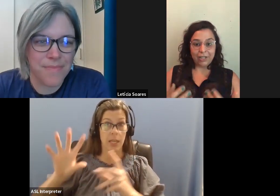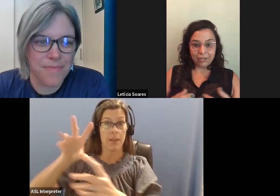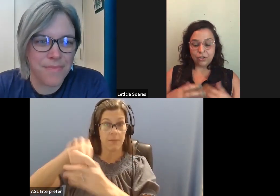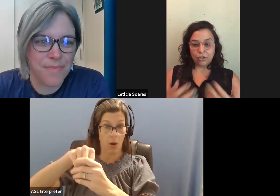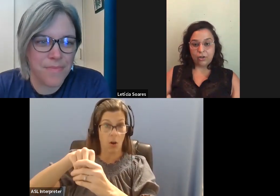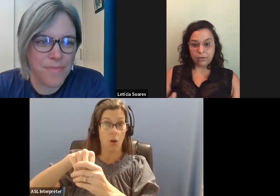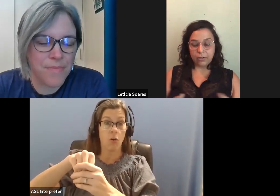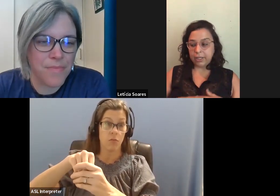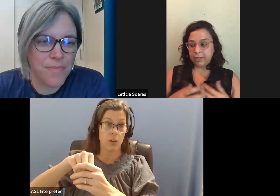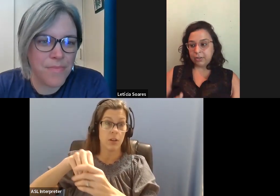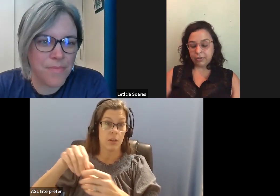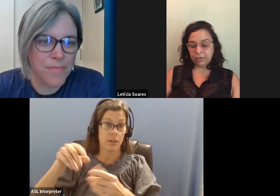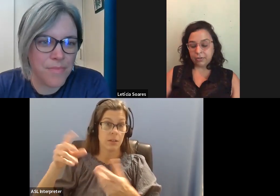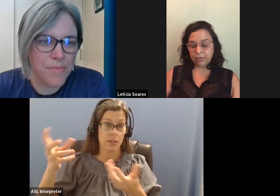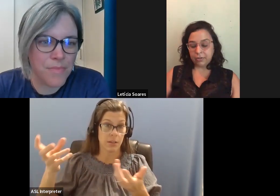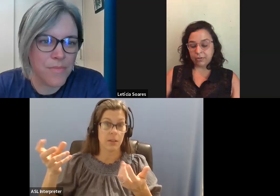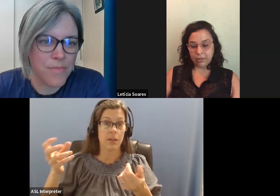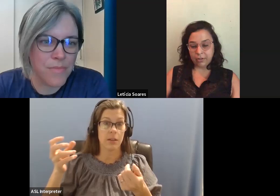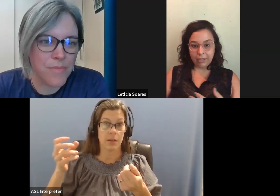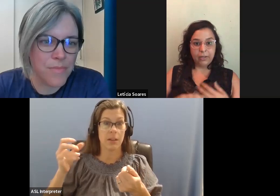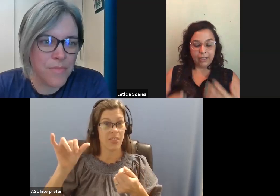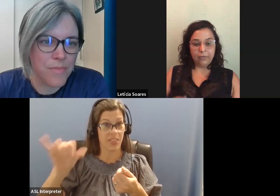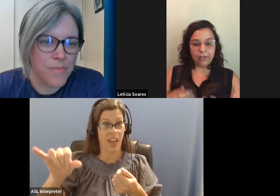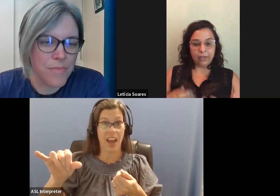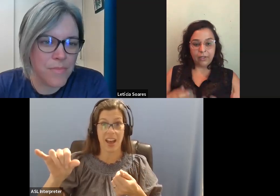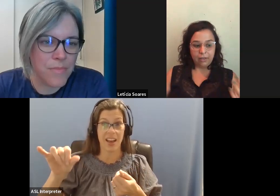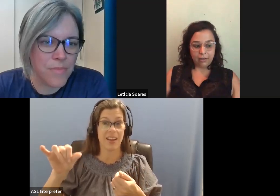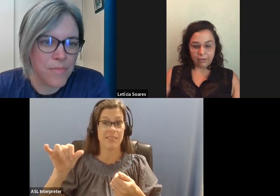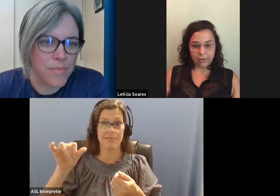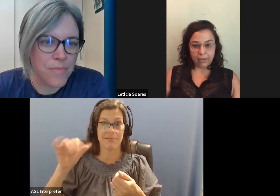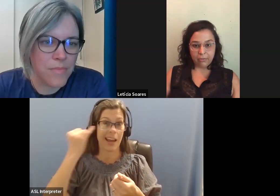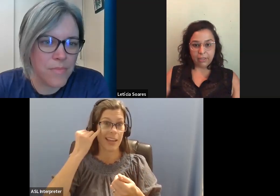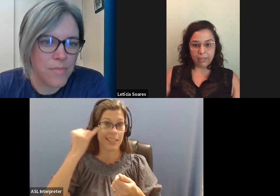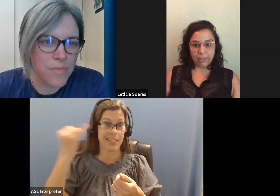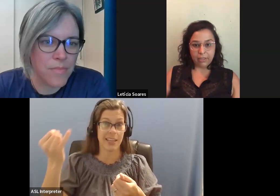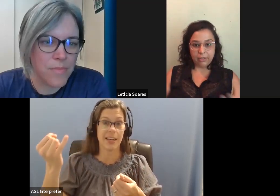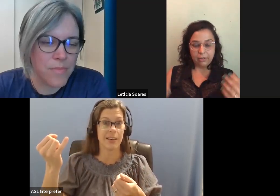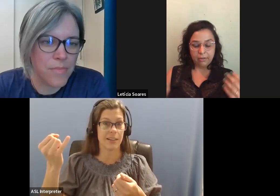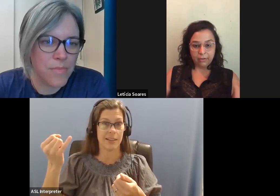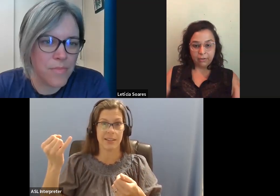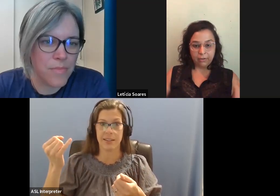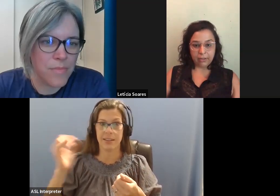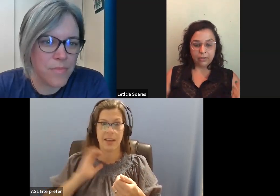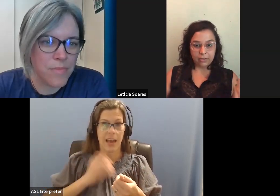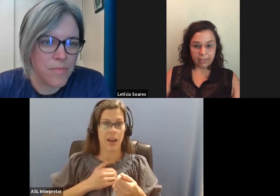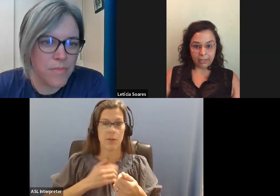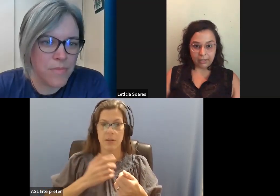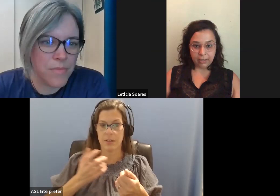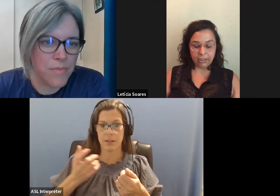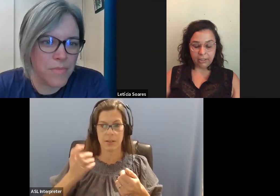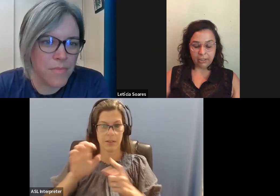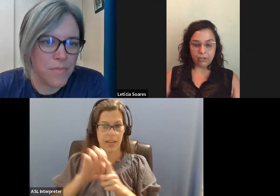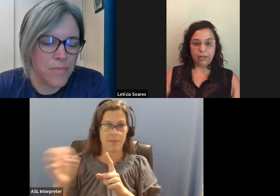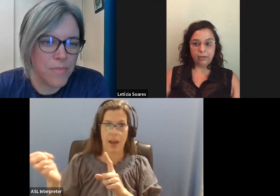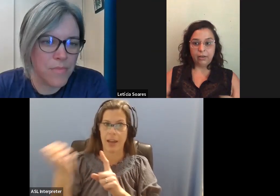a very rich and strong history of living in an environment in contact